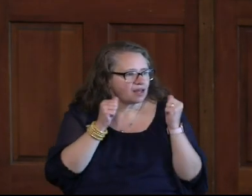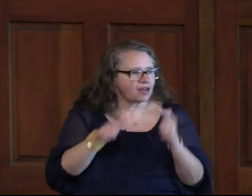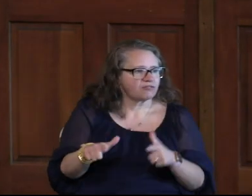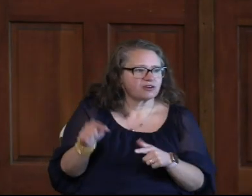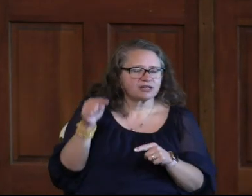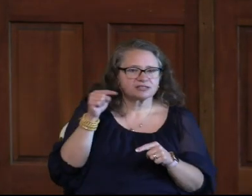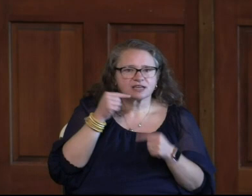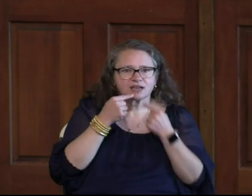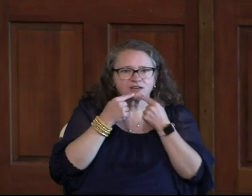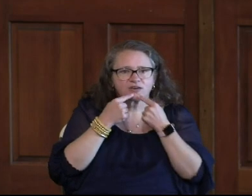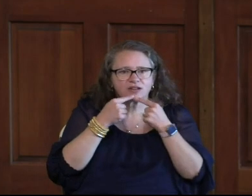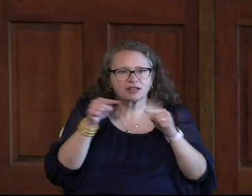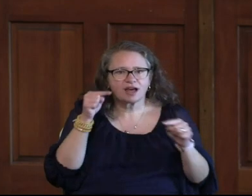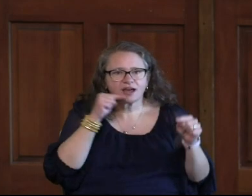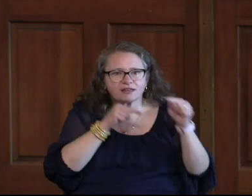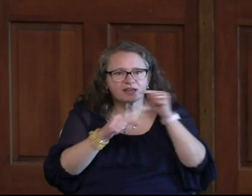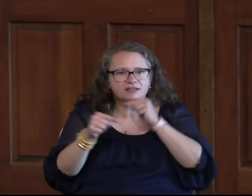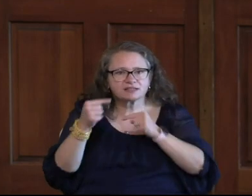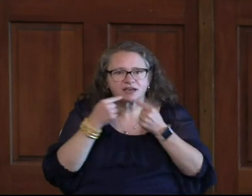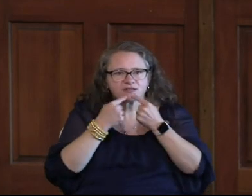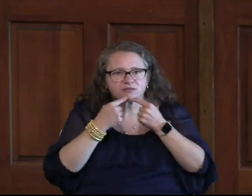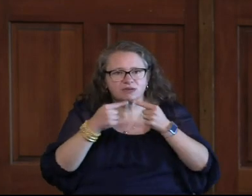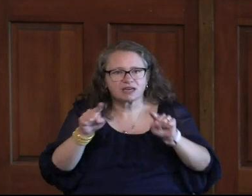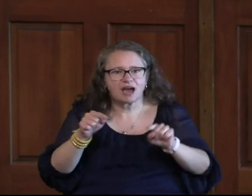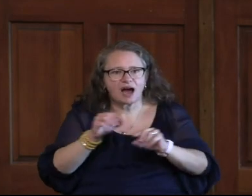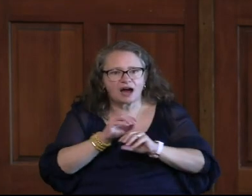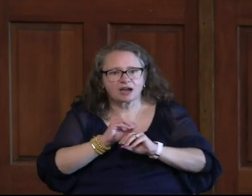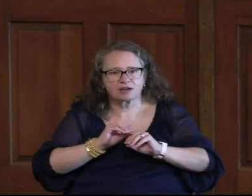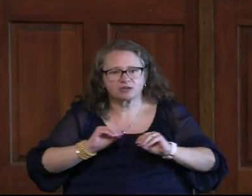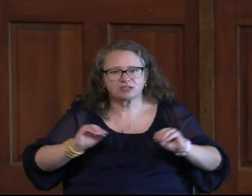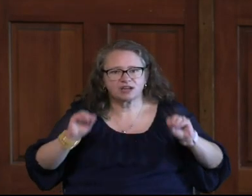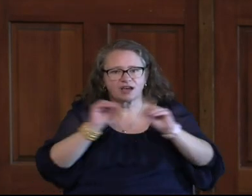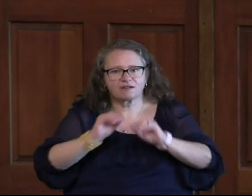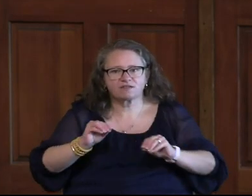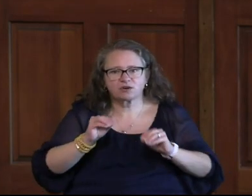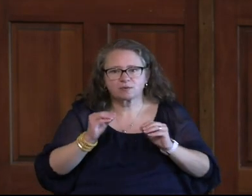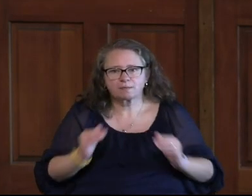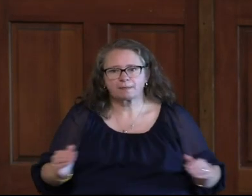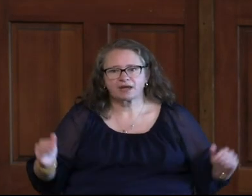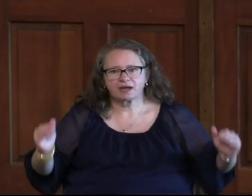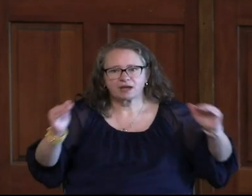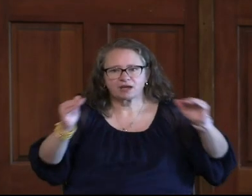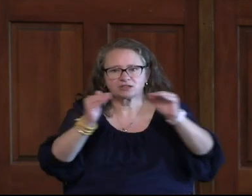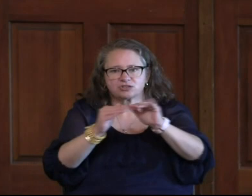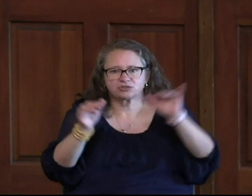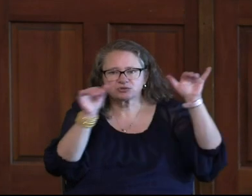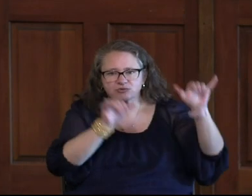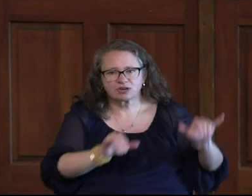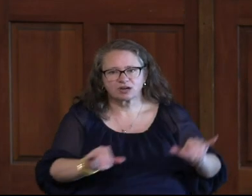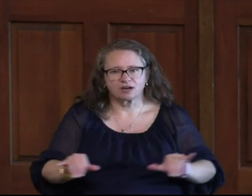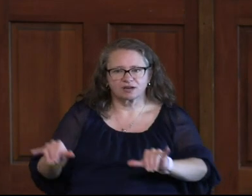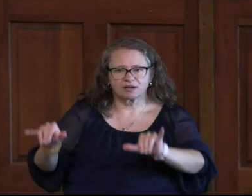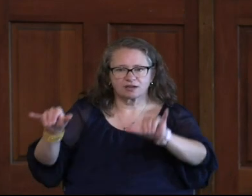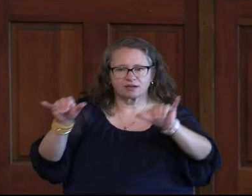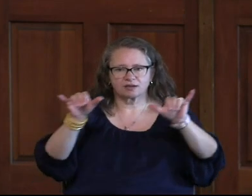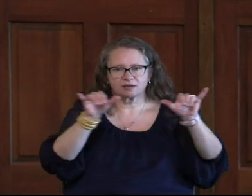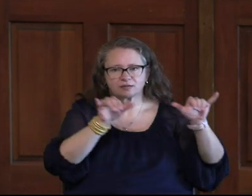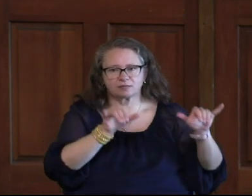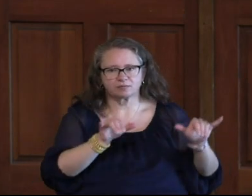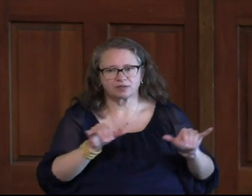Every single act that tells me I will never measure you.